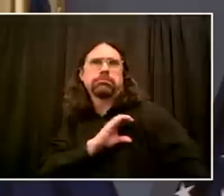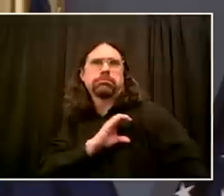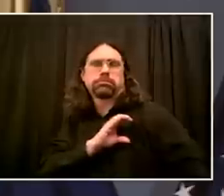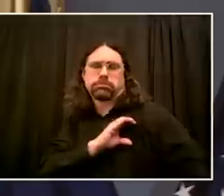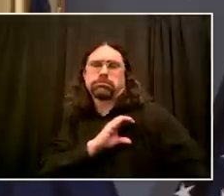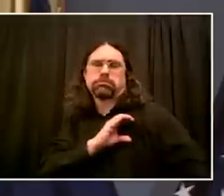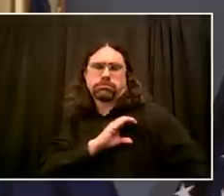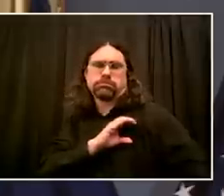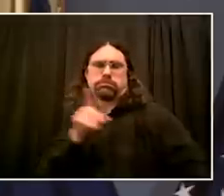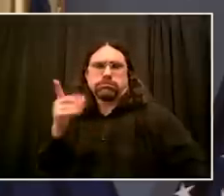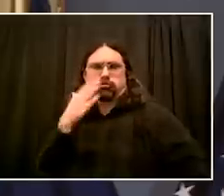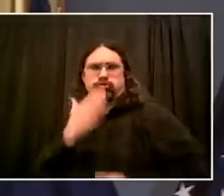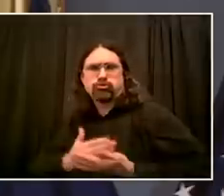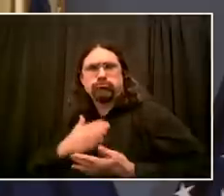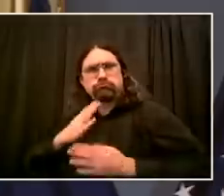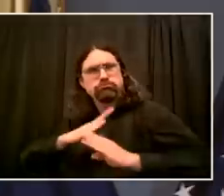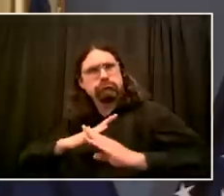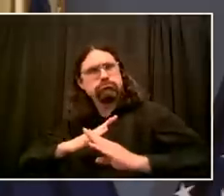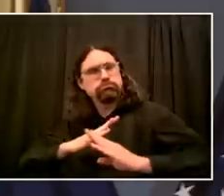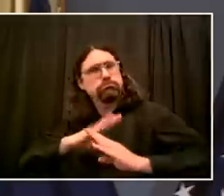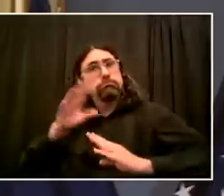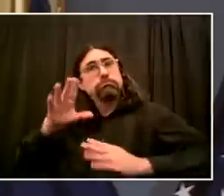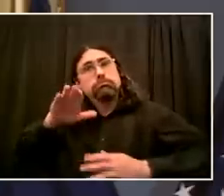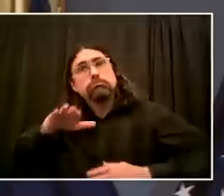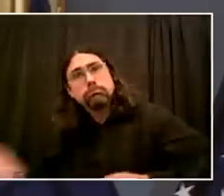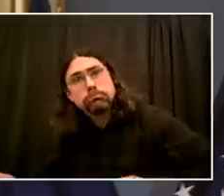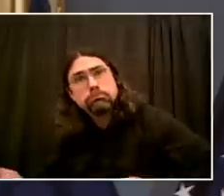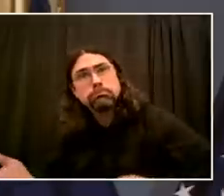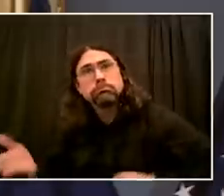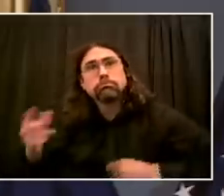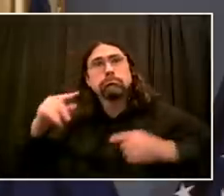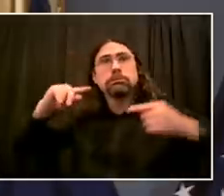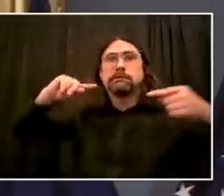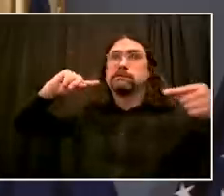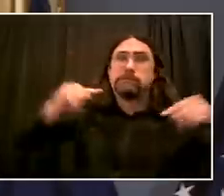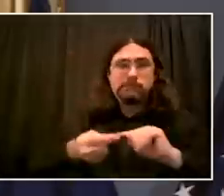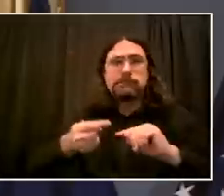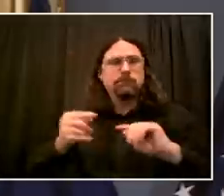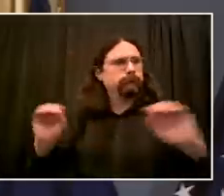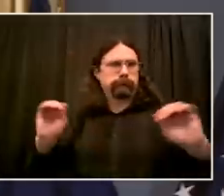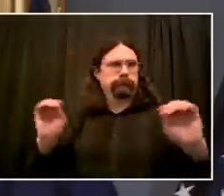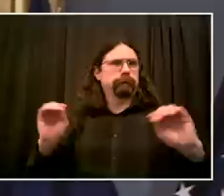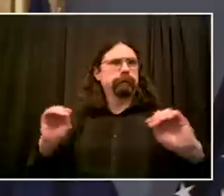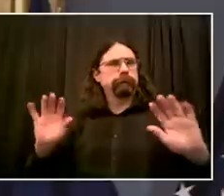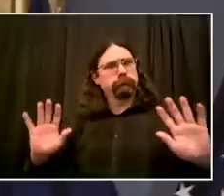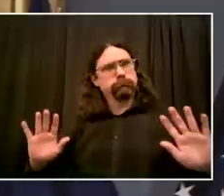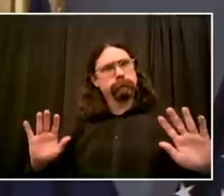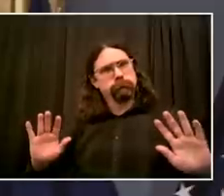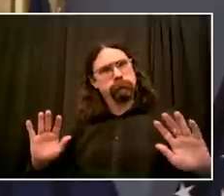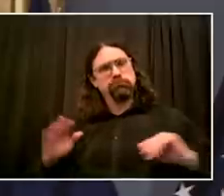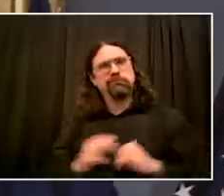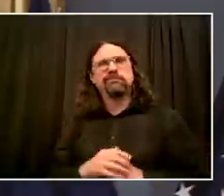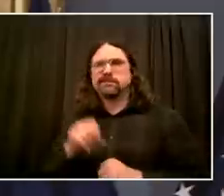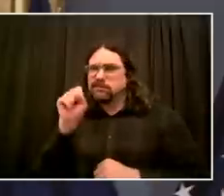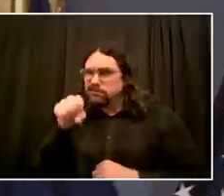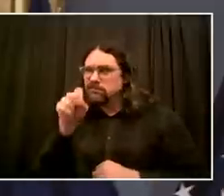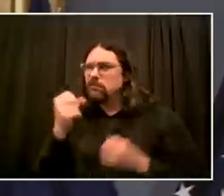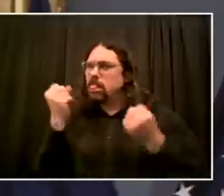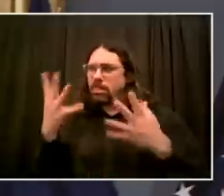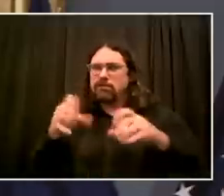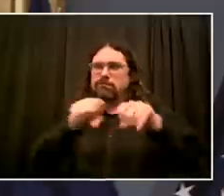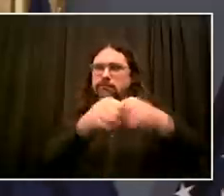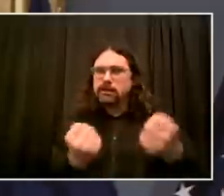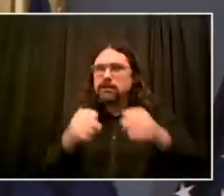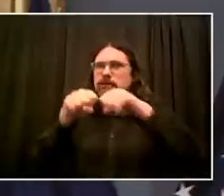It was contained and it was addressed consistently. But when I look at the big picture here, a situation that was very